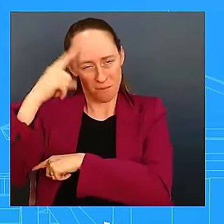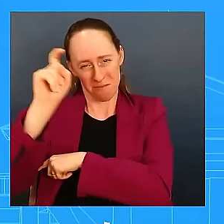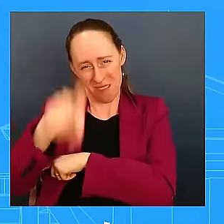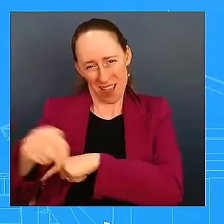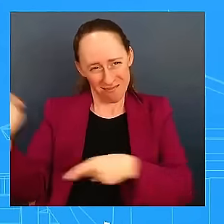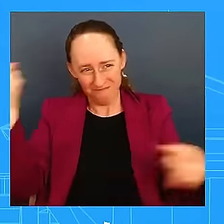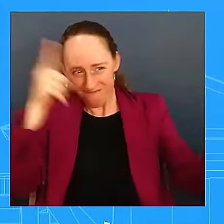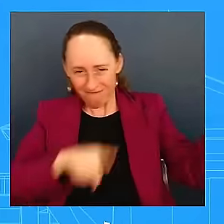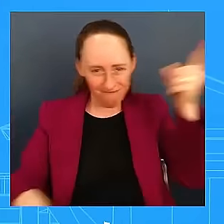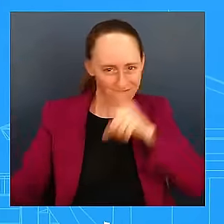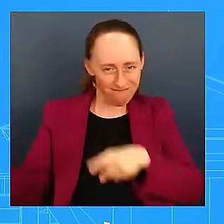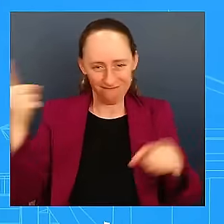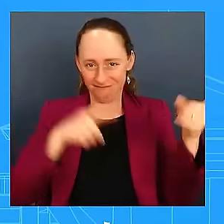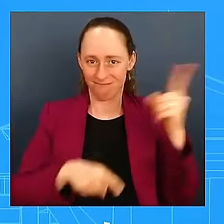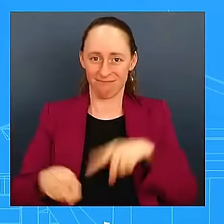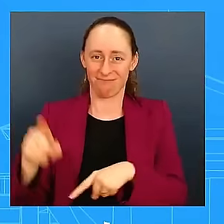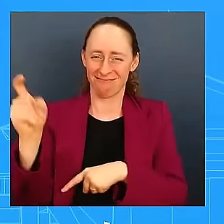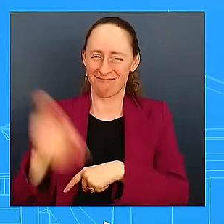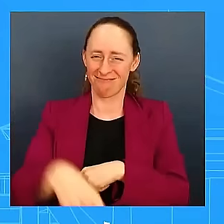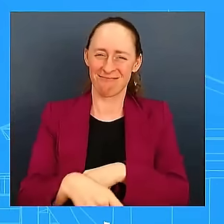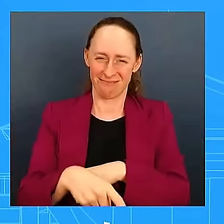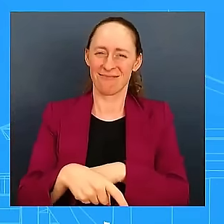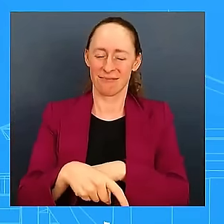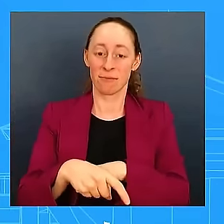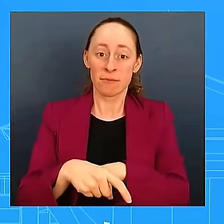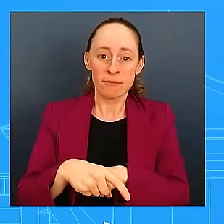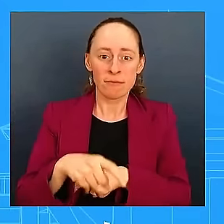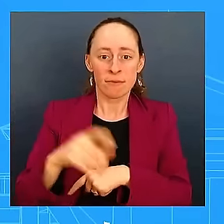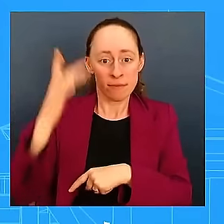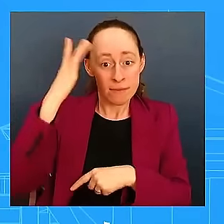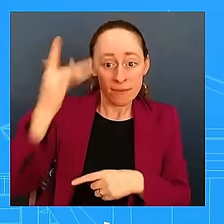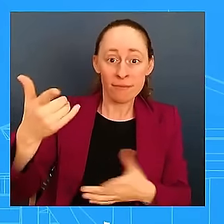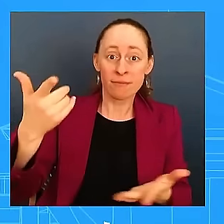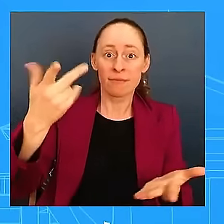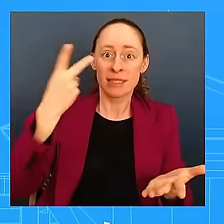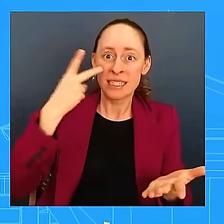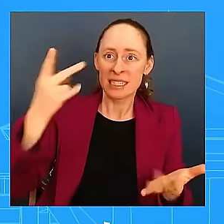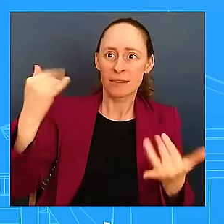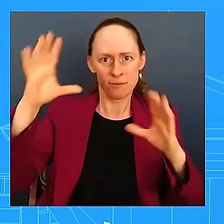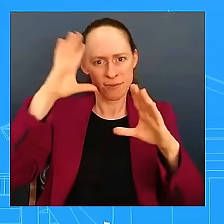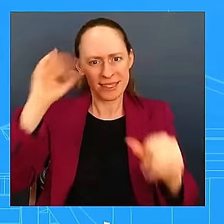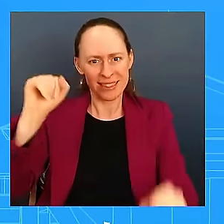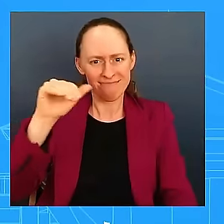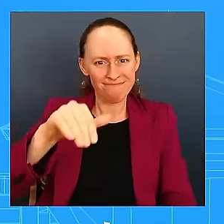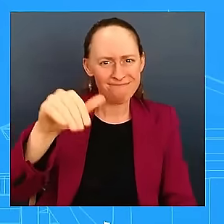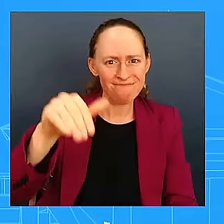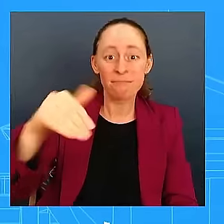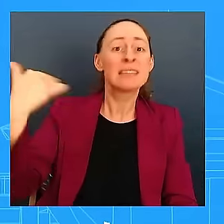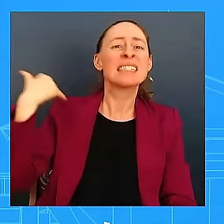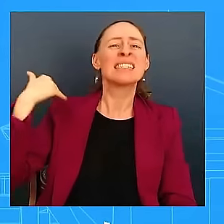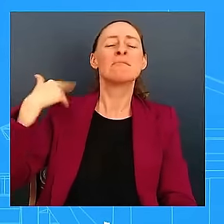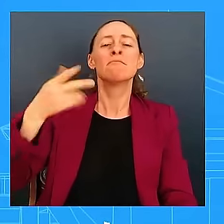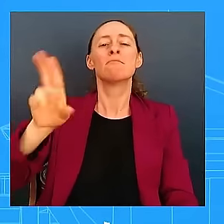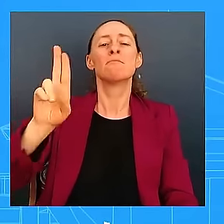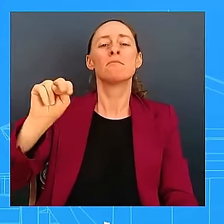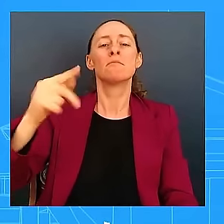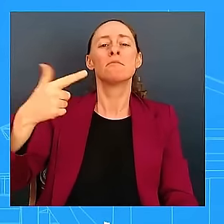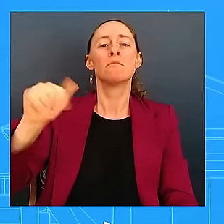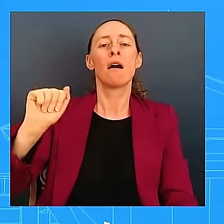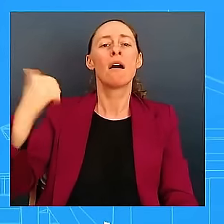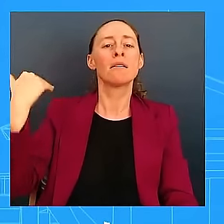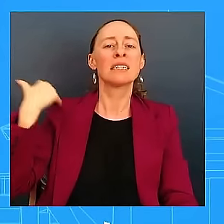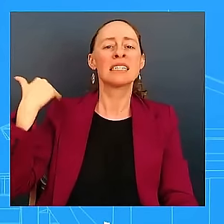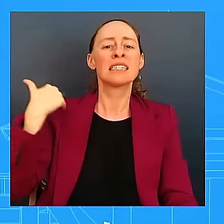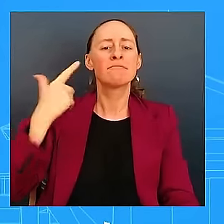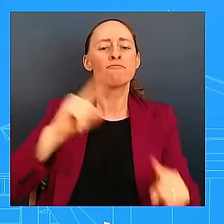the type of movement that you have seen from this President, right, when he was at UNGA having conversations with other leaders. And now we've come to